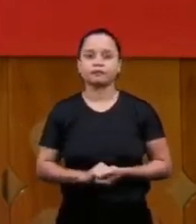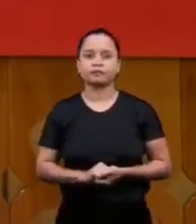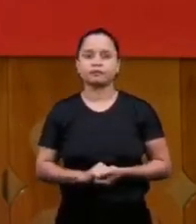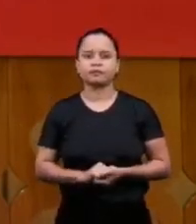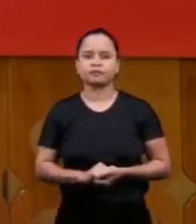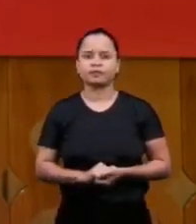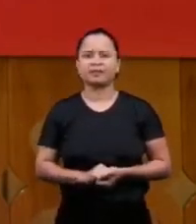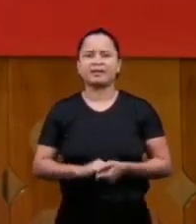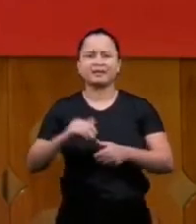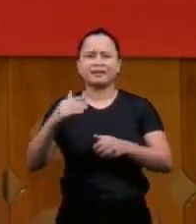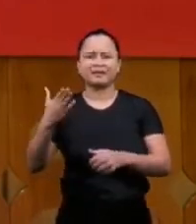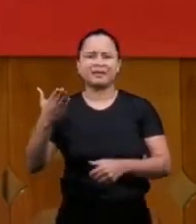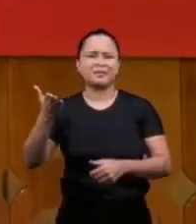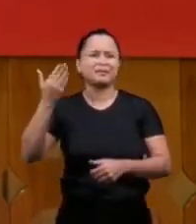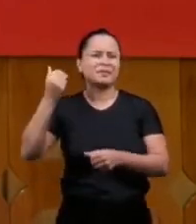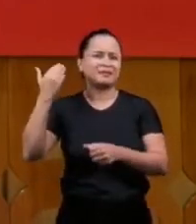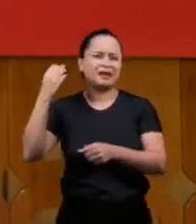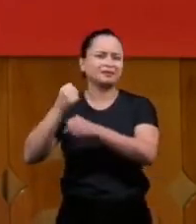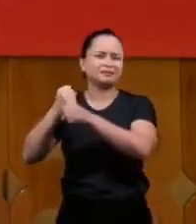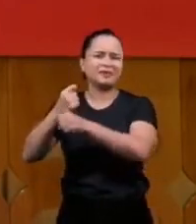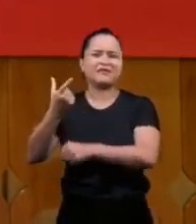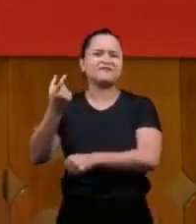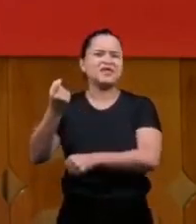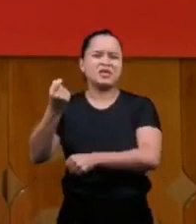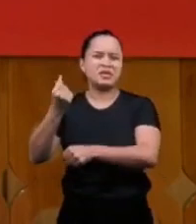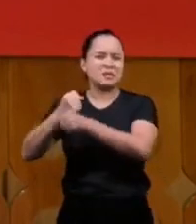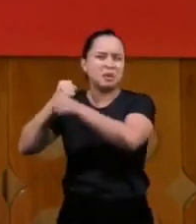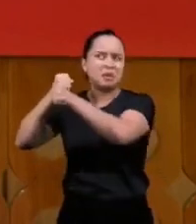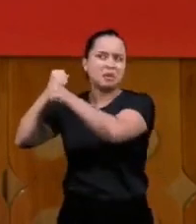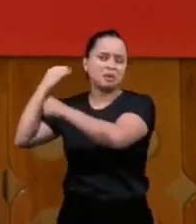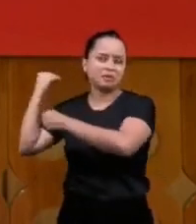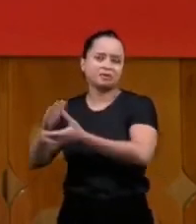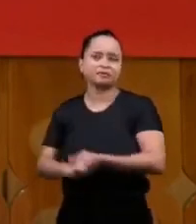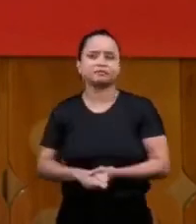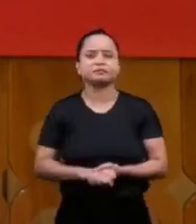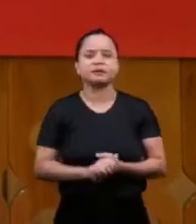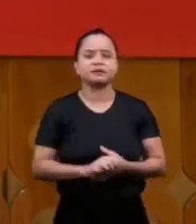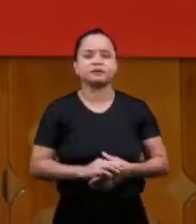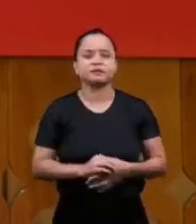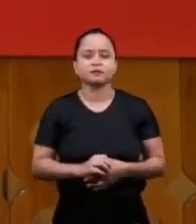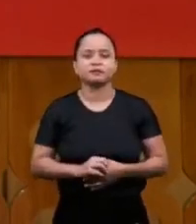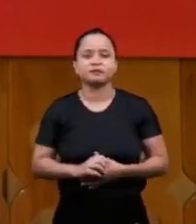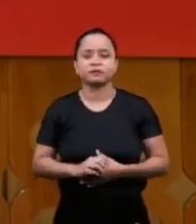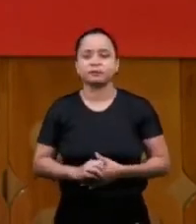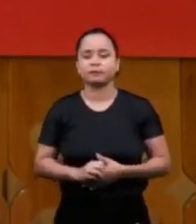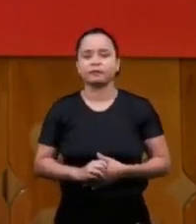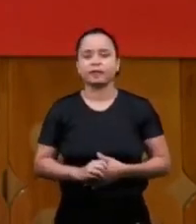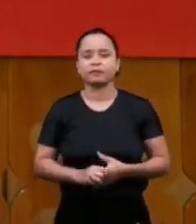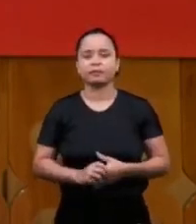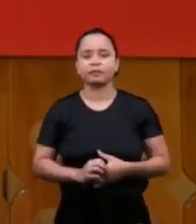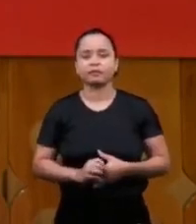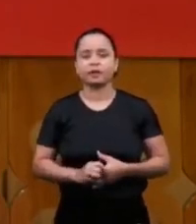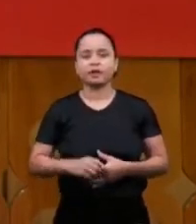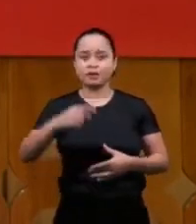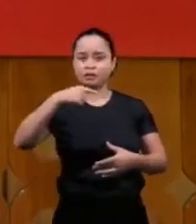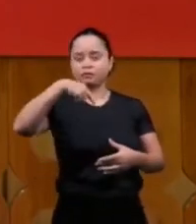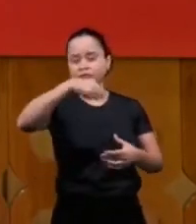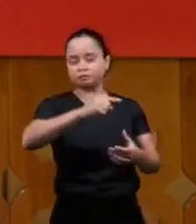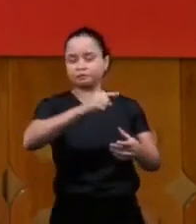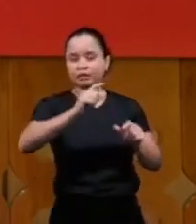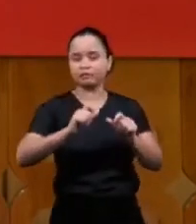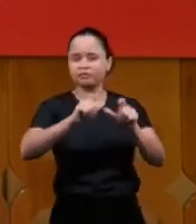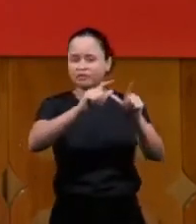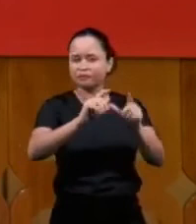more than 20 years ago we went to Brasilia and there was a meeting and I preached in the morning